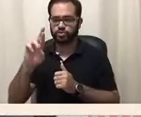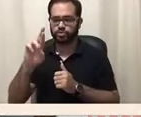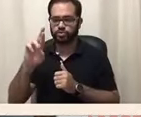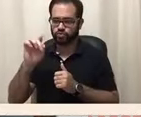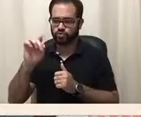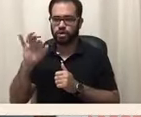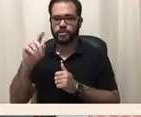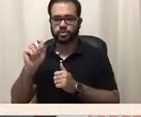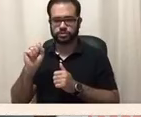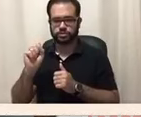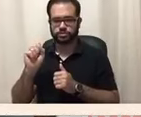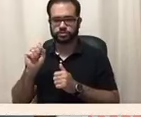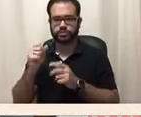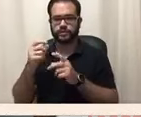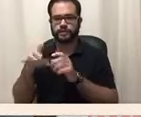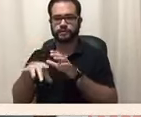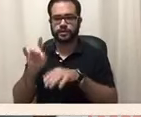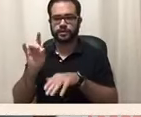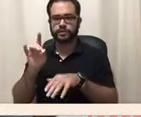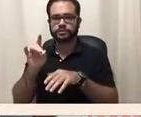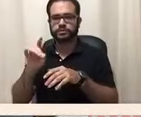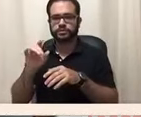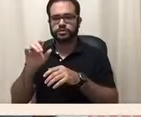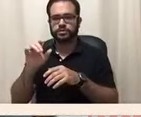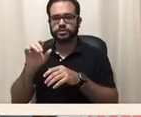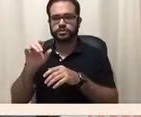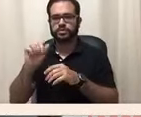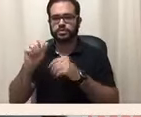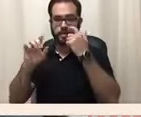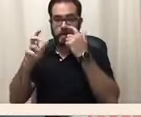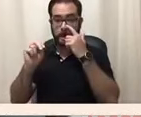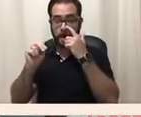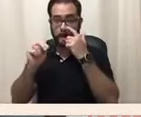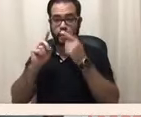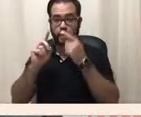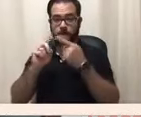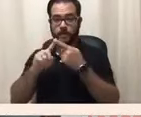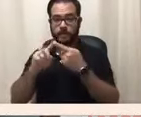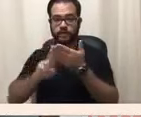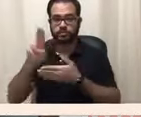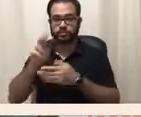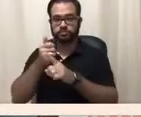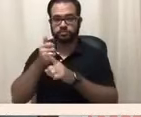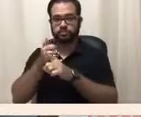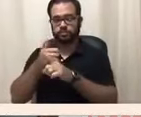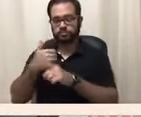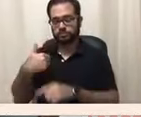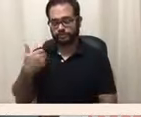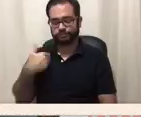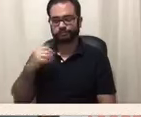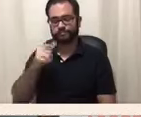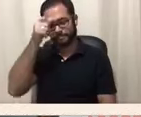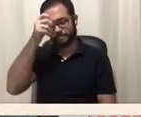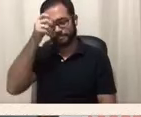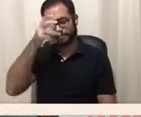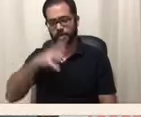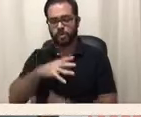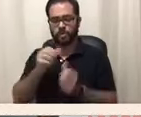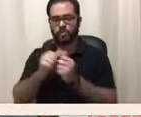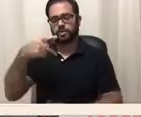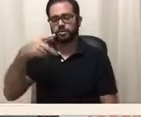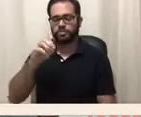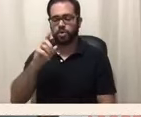roberts was a young man with polio and he enrolled at the university of california after his admission was rejected